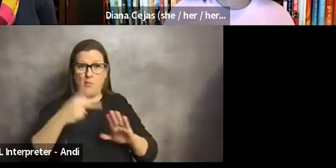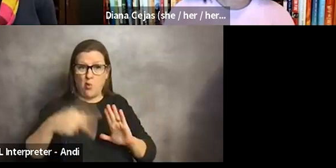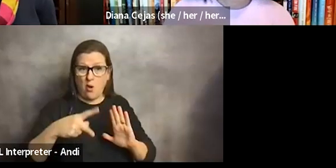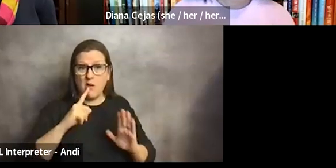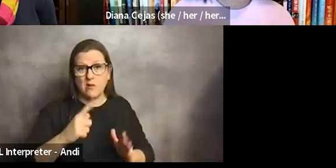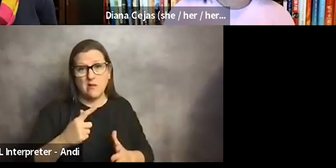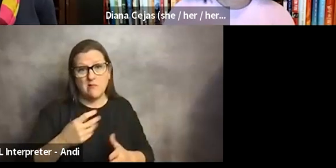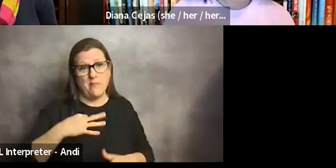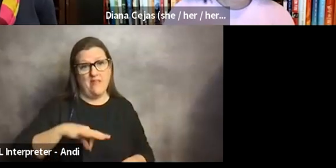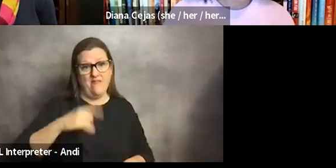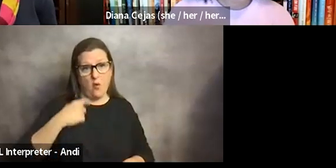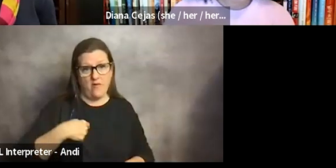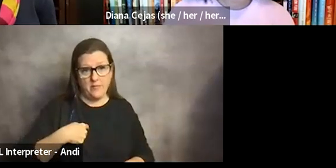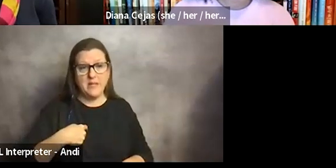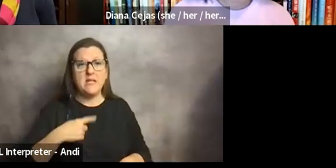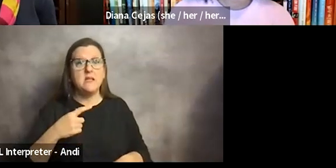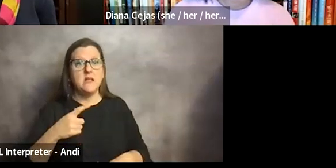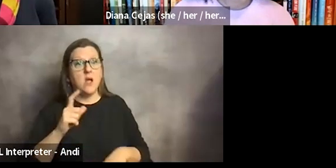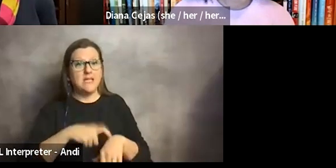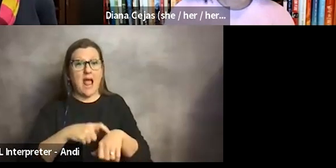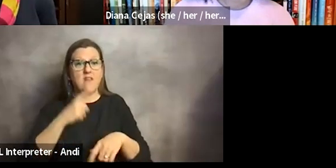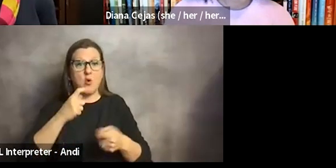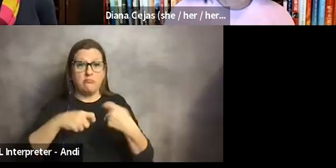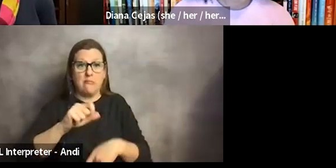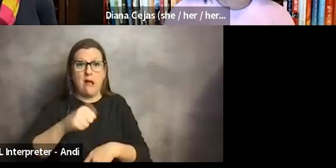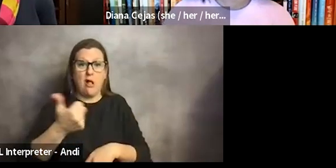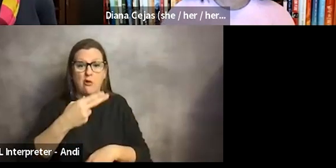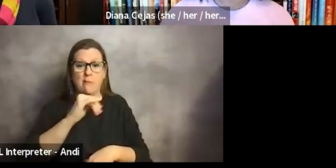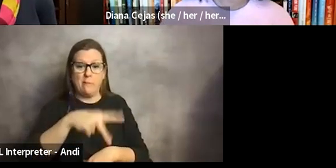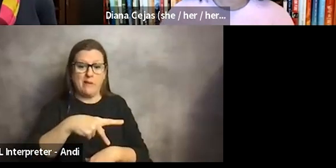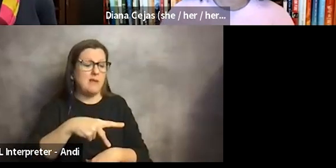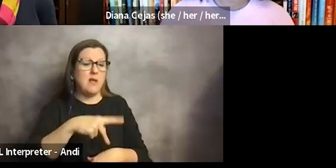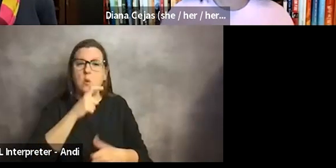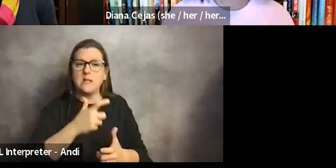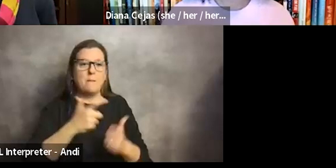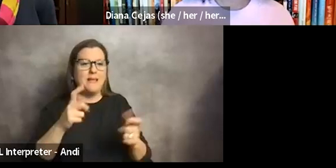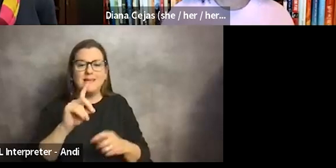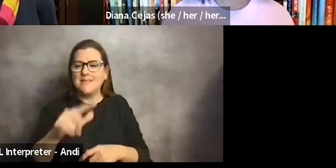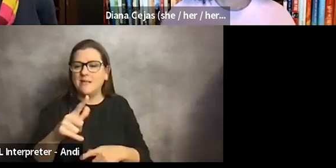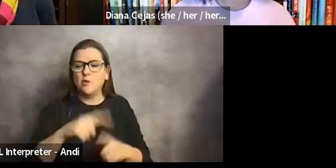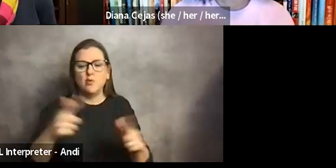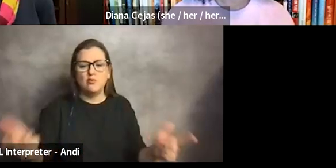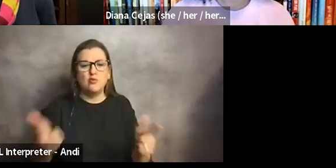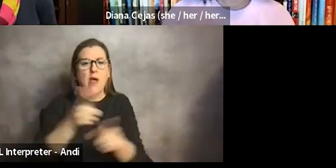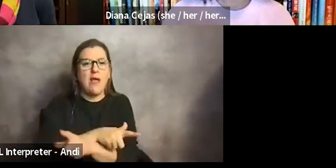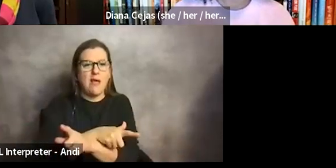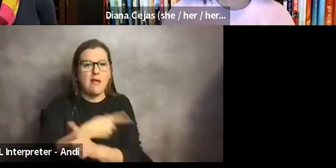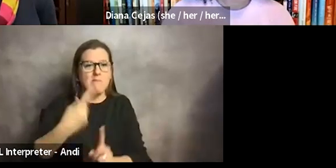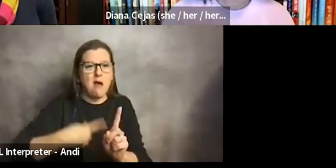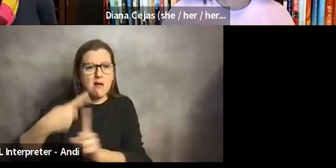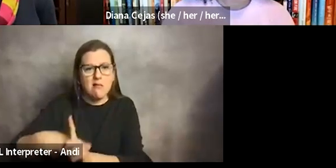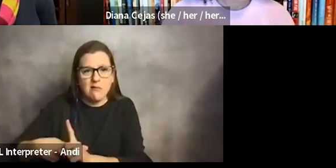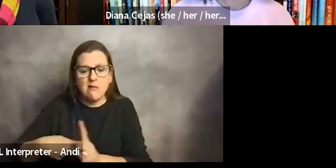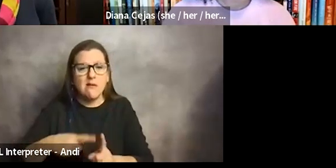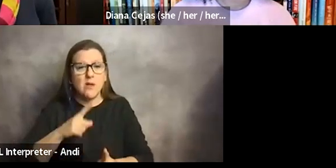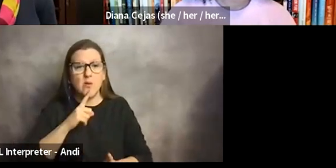when it came time to get my other hip done. It was not that big of a deal to switch my ICU months. And I have heard from mentees that